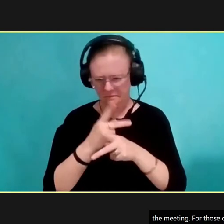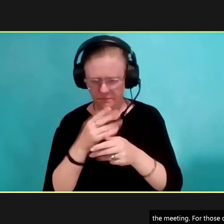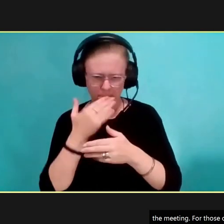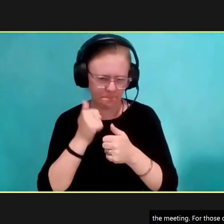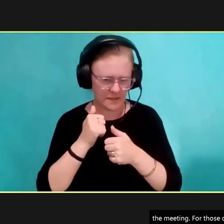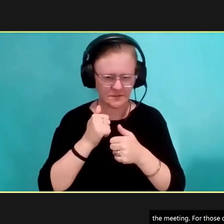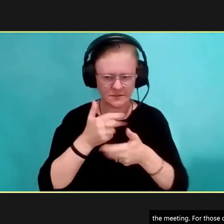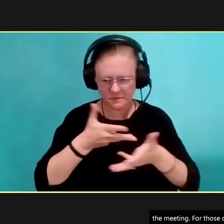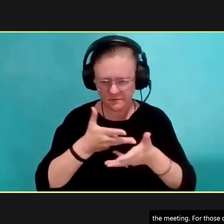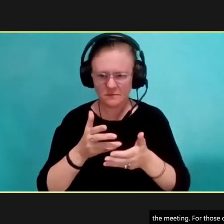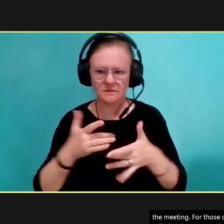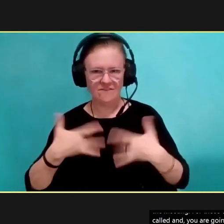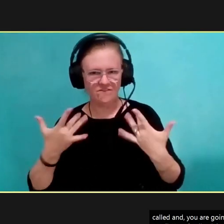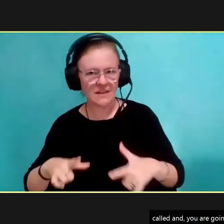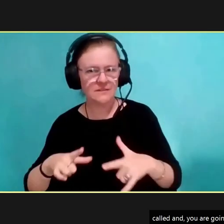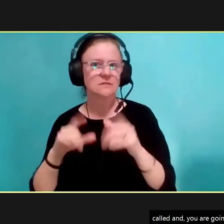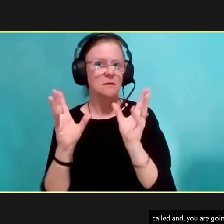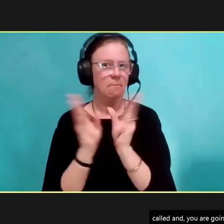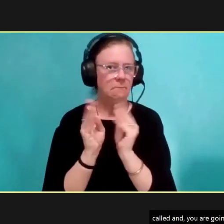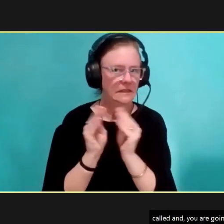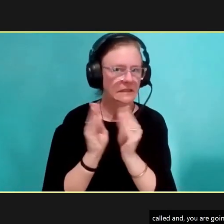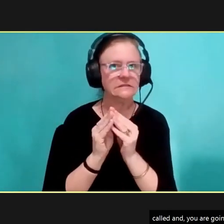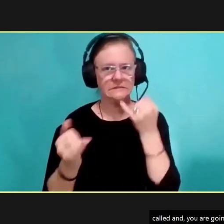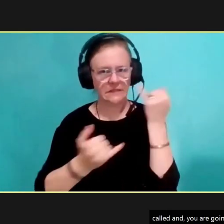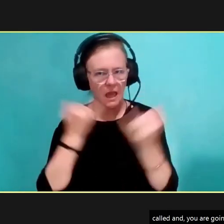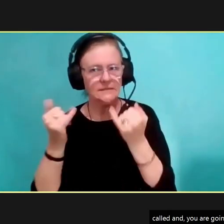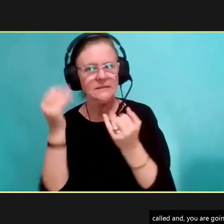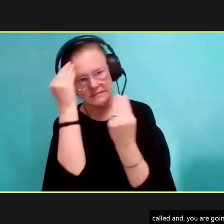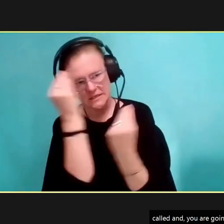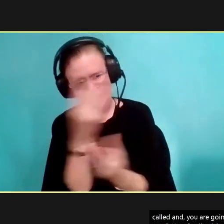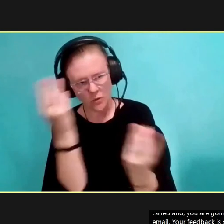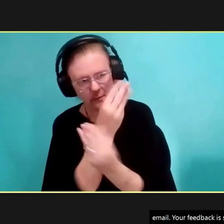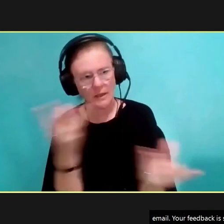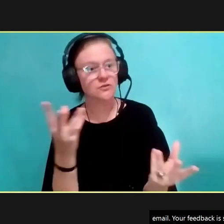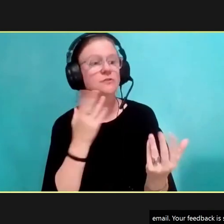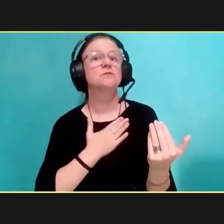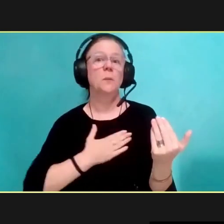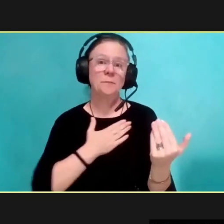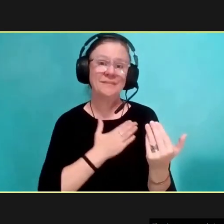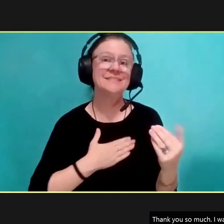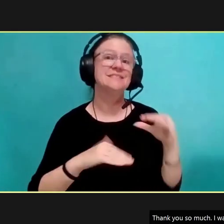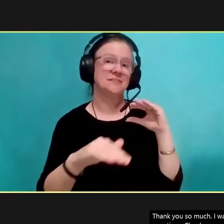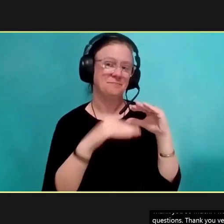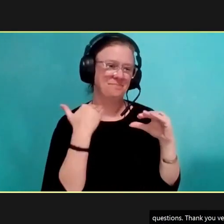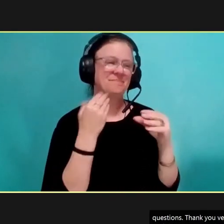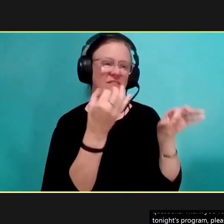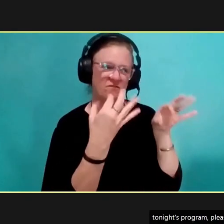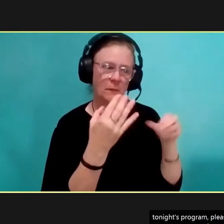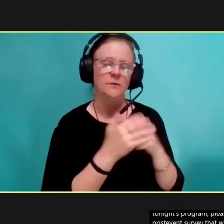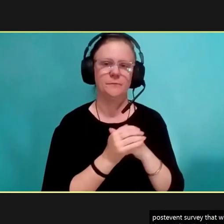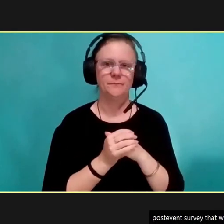continue providing valuable events and programs for the community to learn more about public transit and more about TARTA.